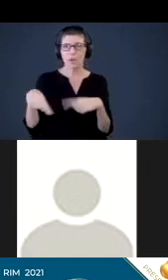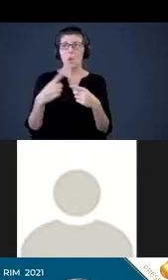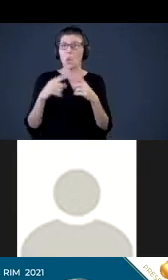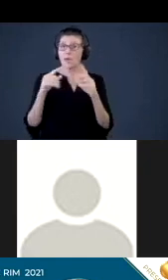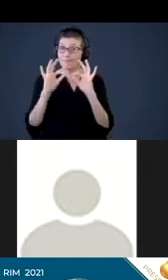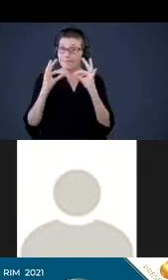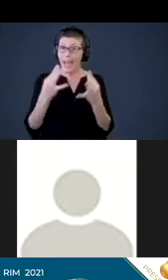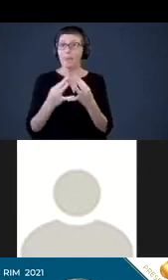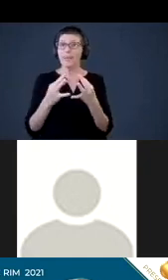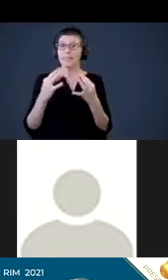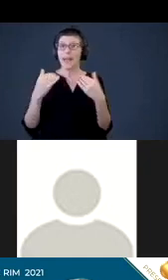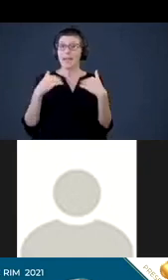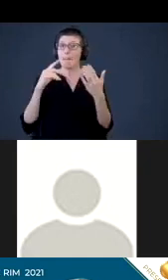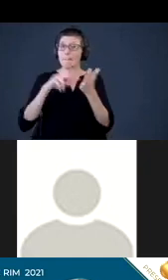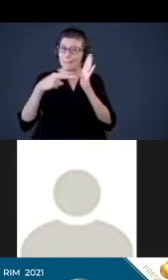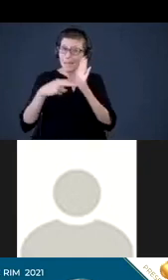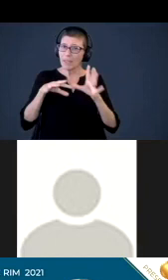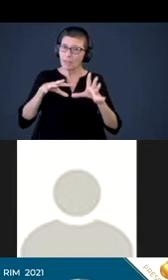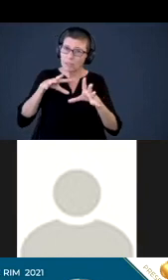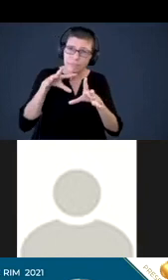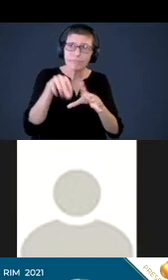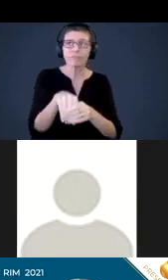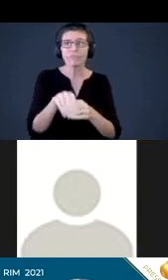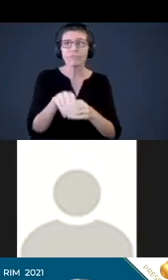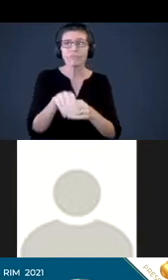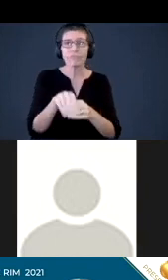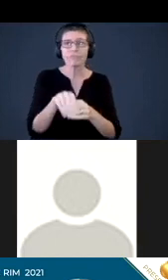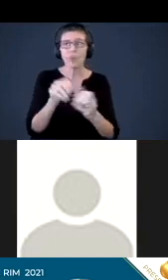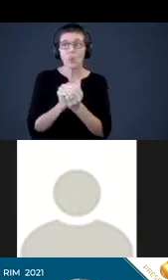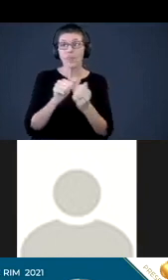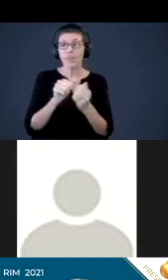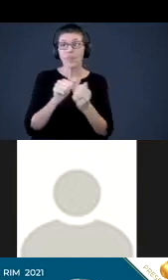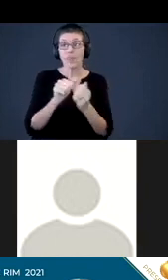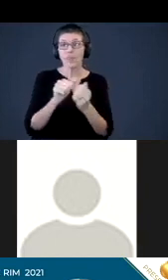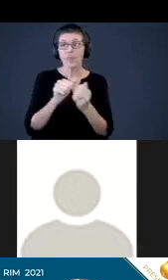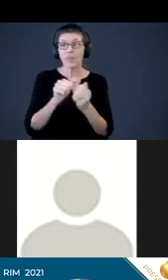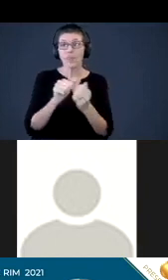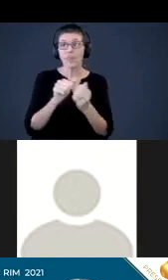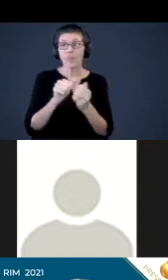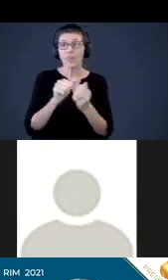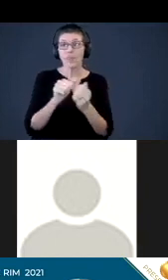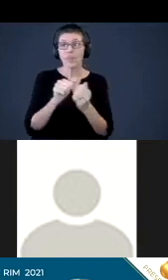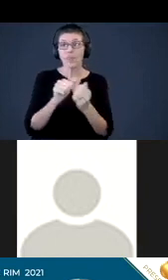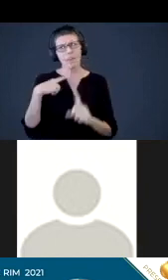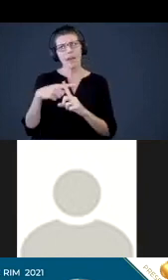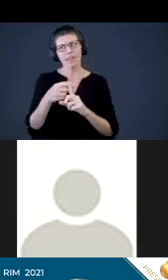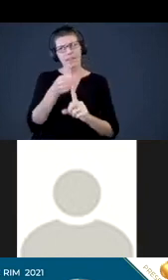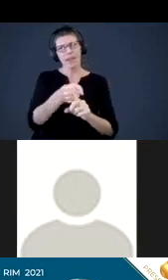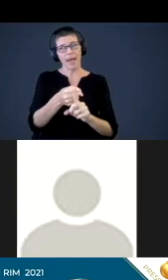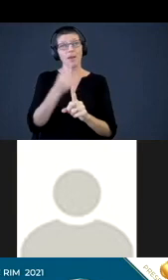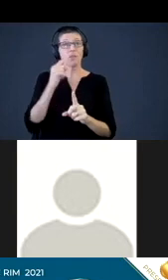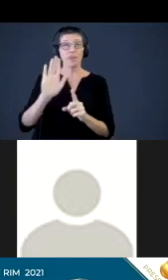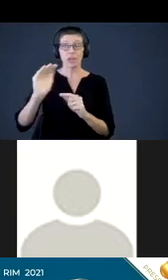meaningfully and continuously engaged in their children's learning and development, it has a positive impact on their child's health,